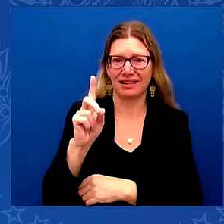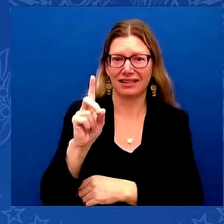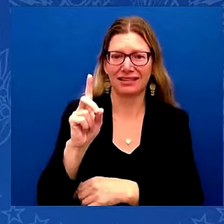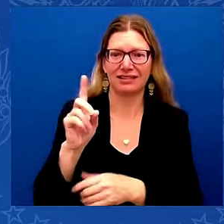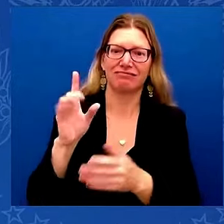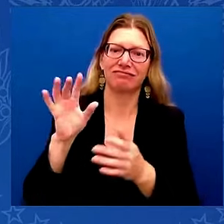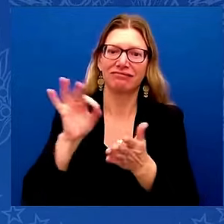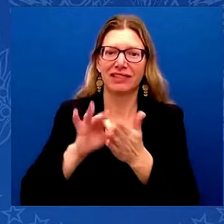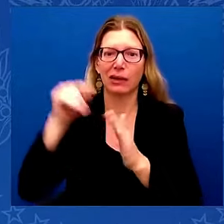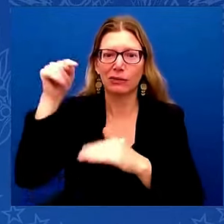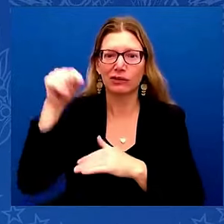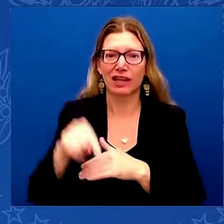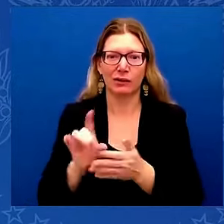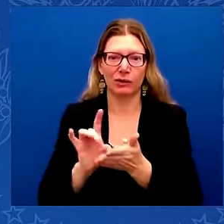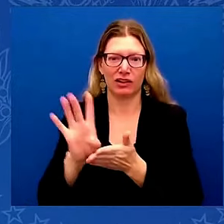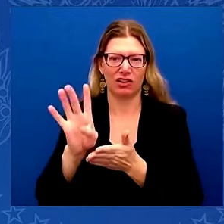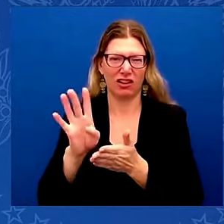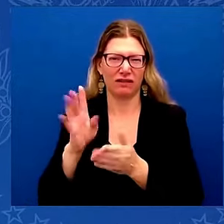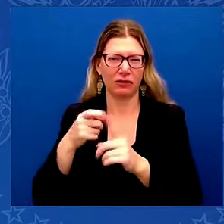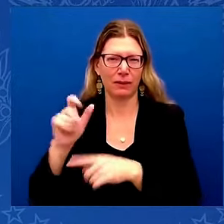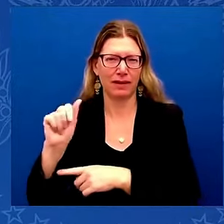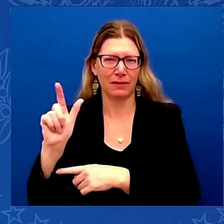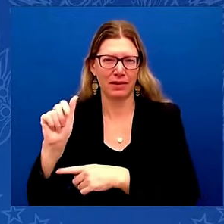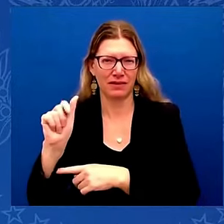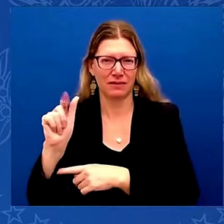Well, thanks for making a trip from Alabama.